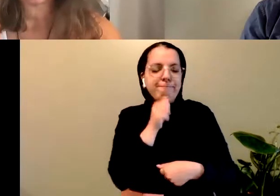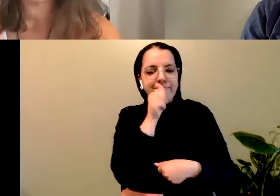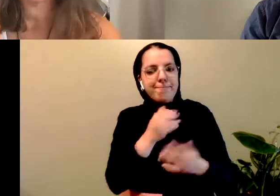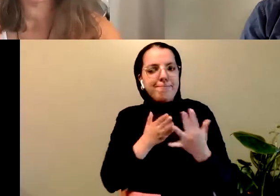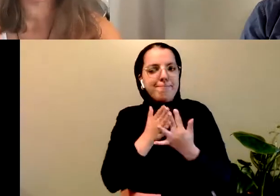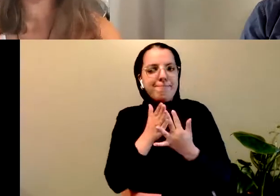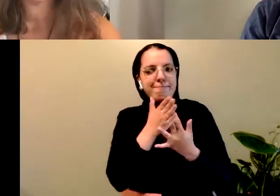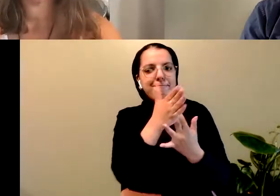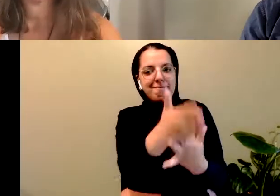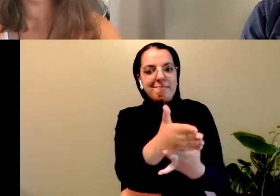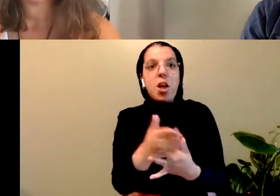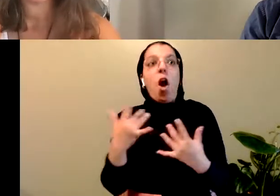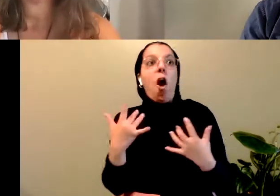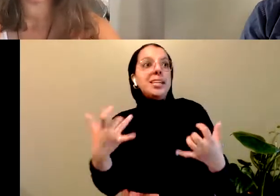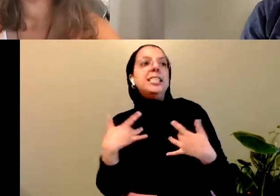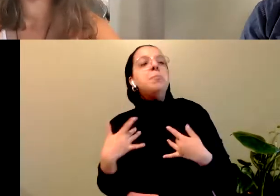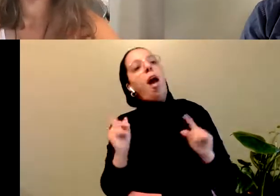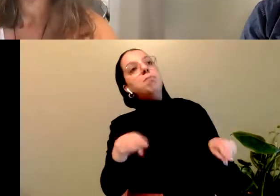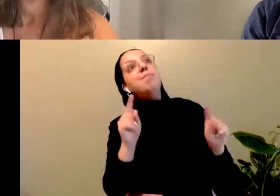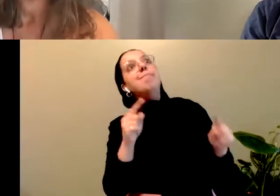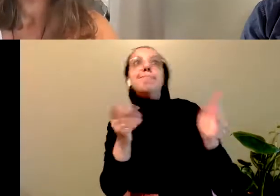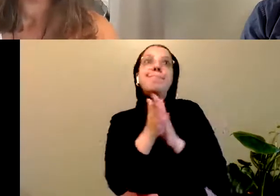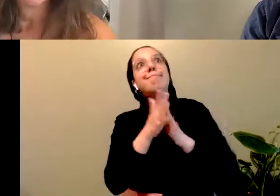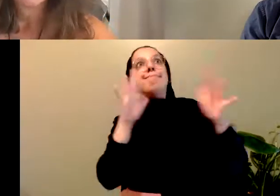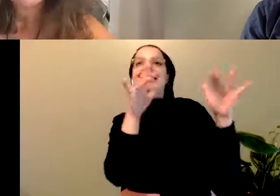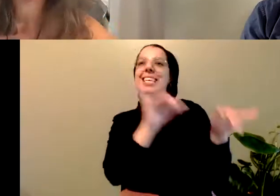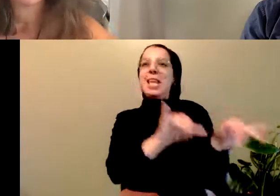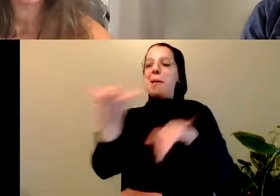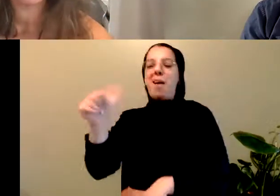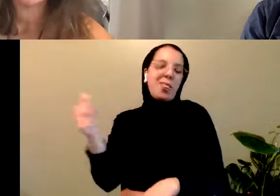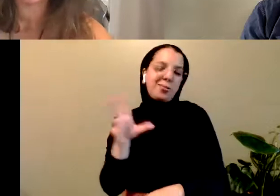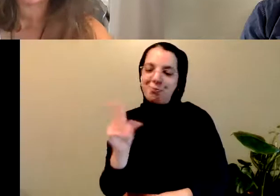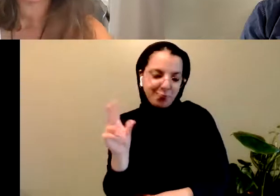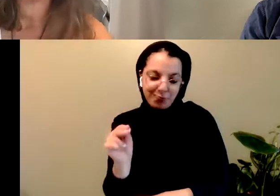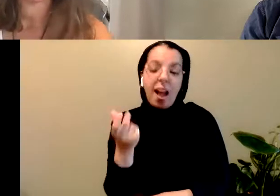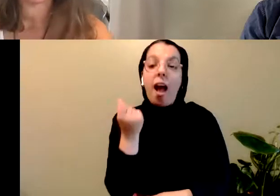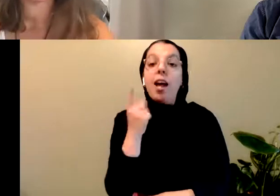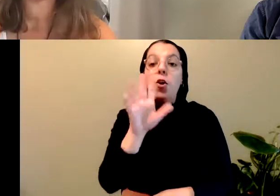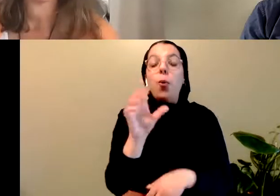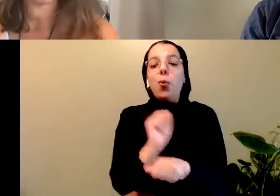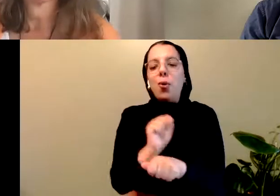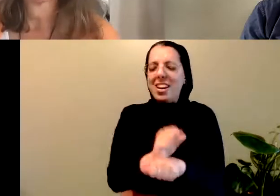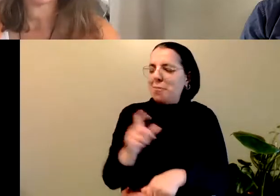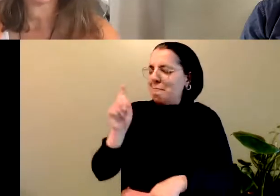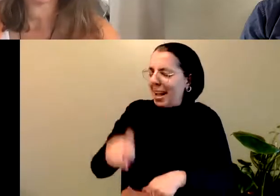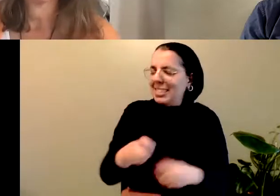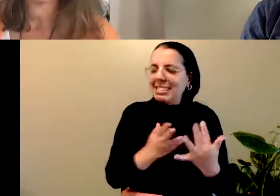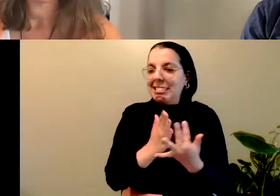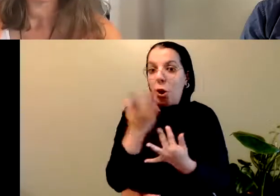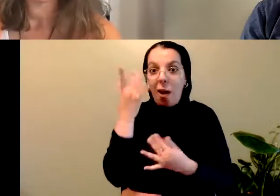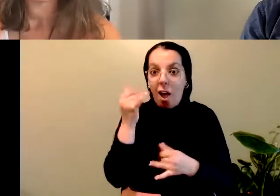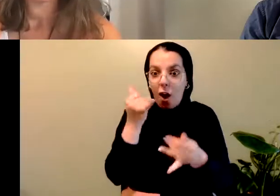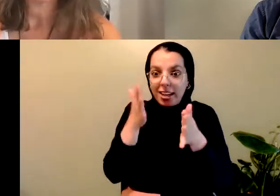the rush of audience appreciation and applause. But yet this work has to happen in order for the artists to get on the stage.